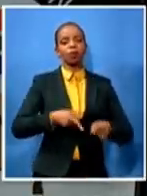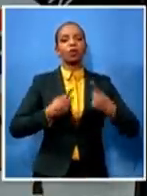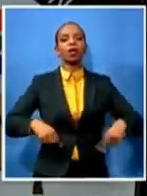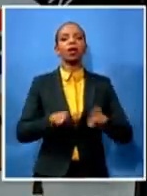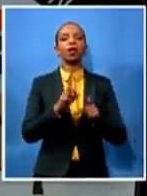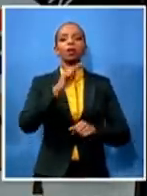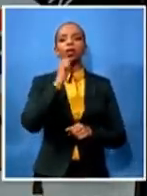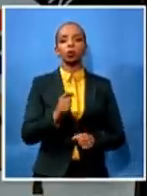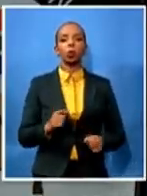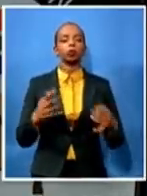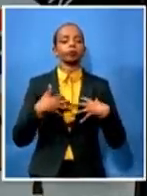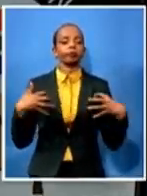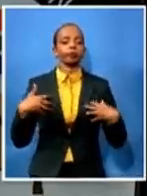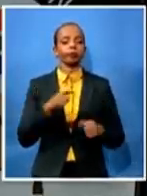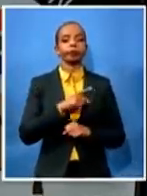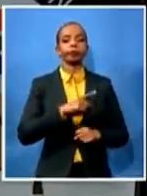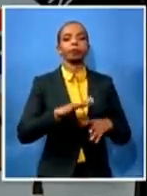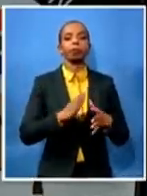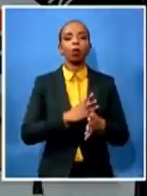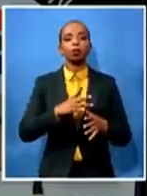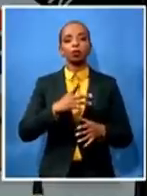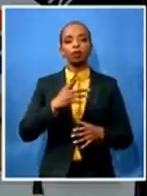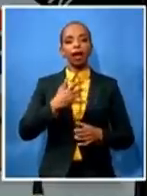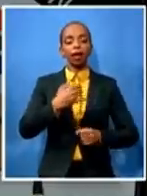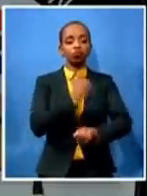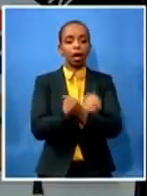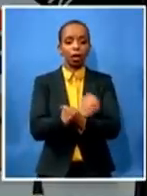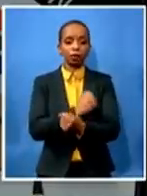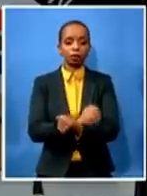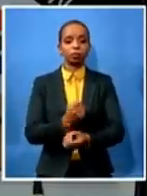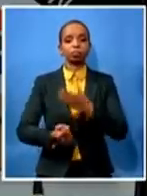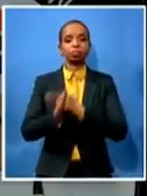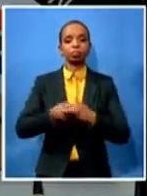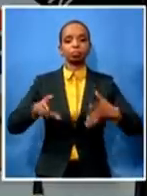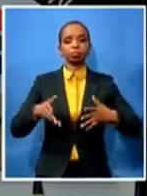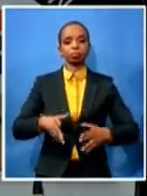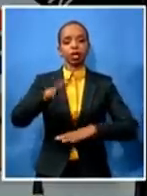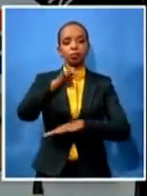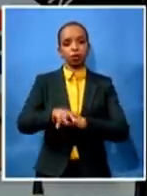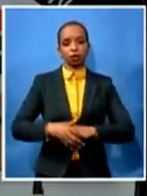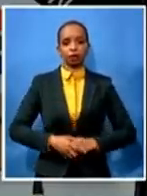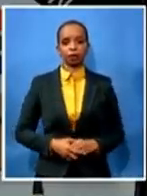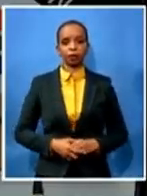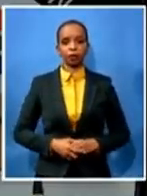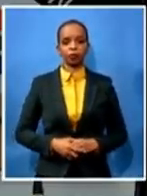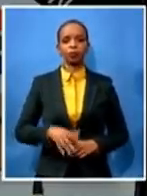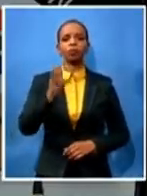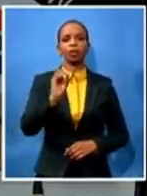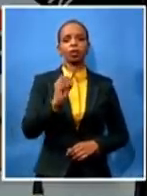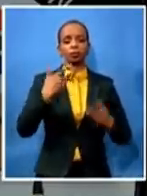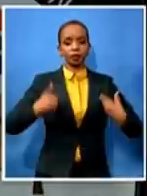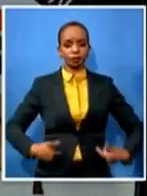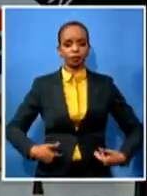outside of my responsibility as a public representative but as an affected parent chair together with